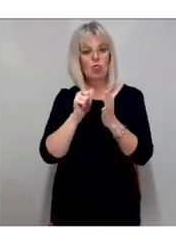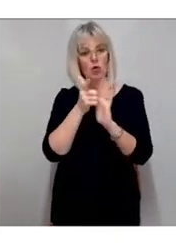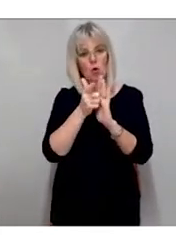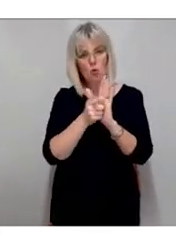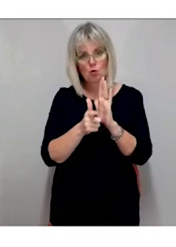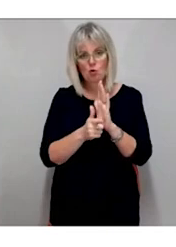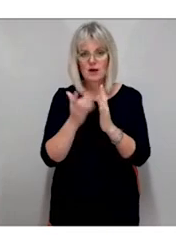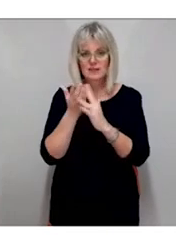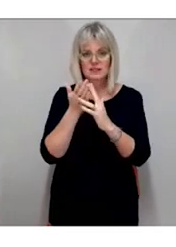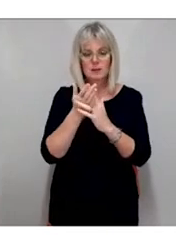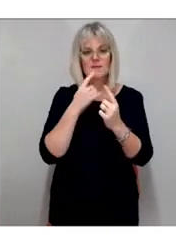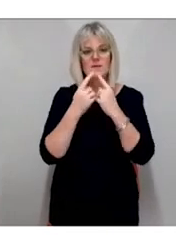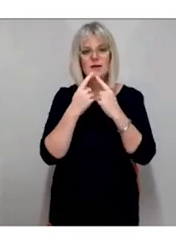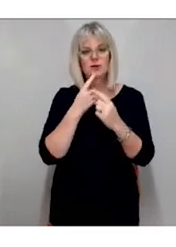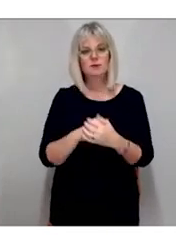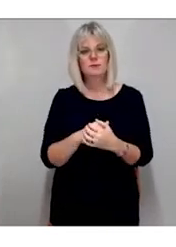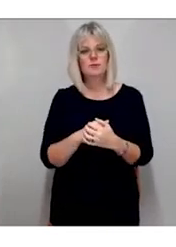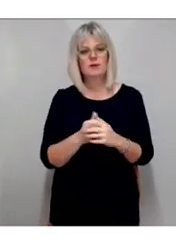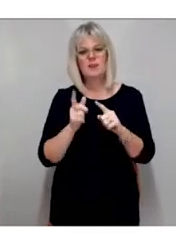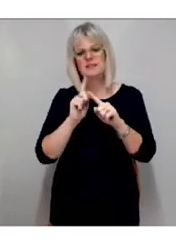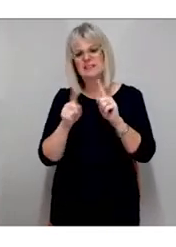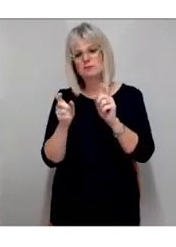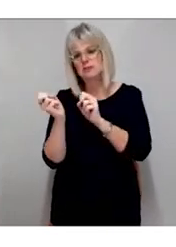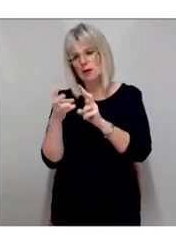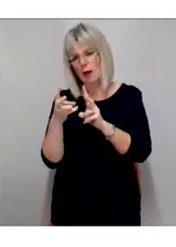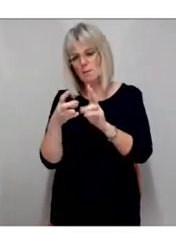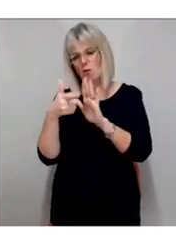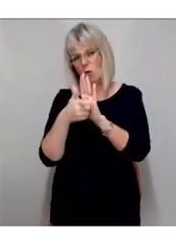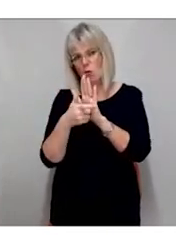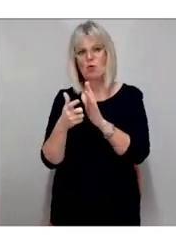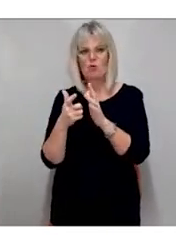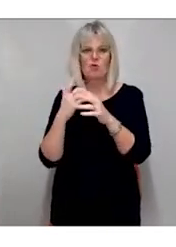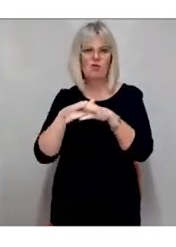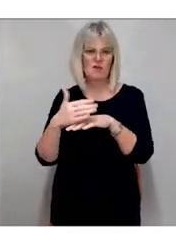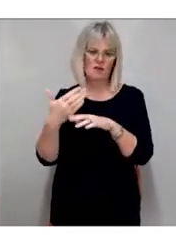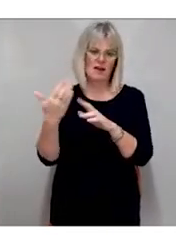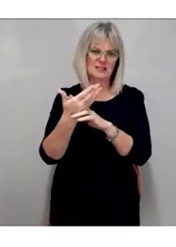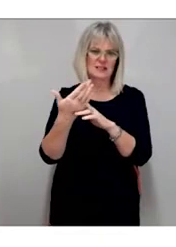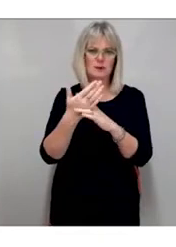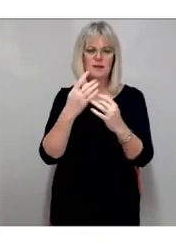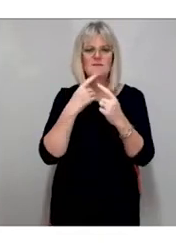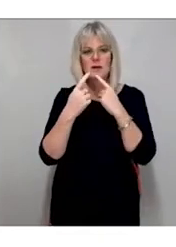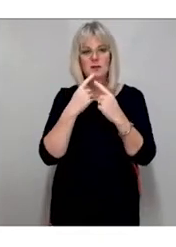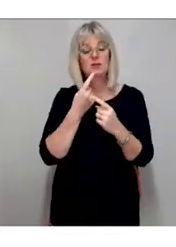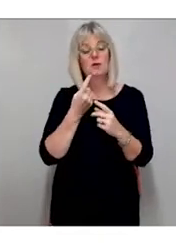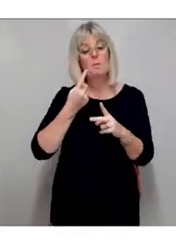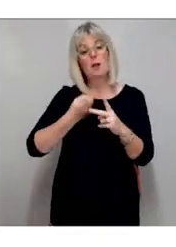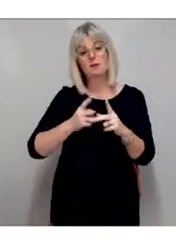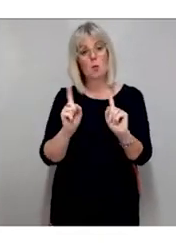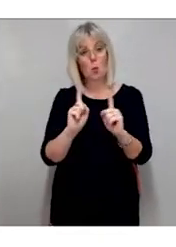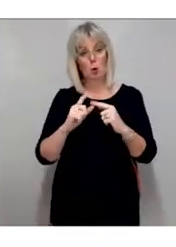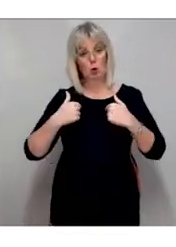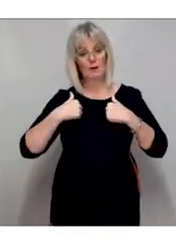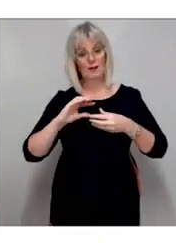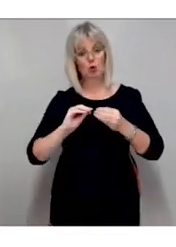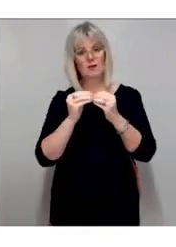types of disability affecting access to information, and the standards UCAF curates for making information accessible to